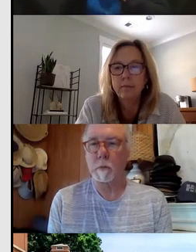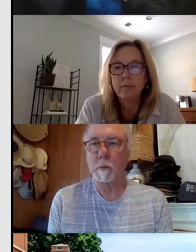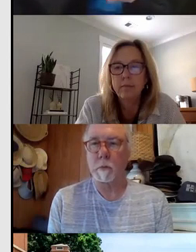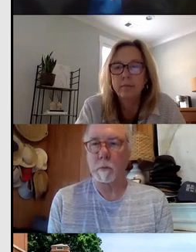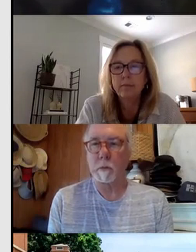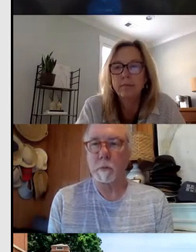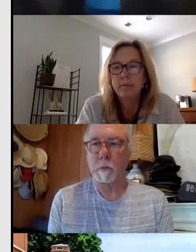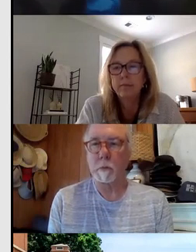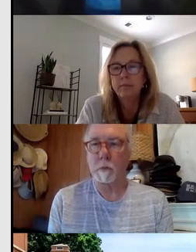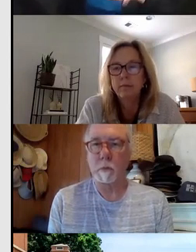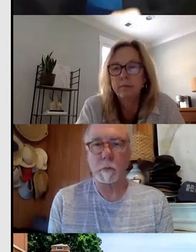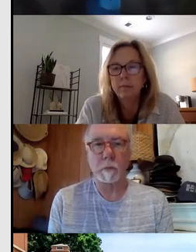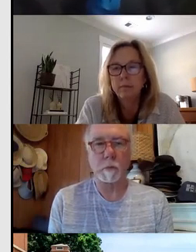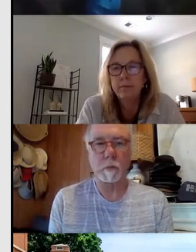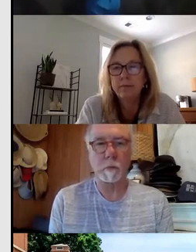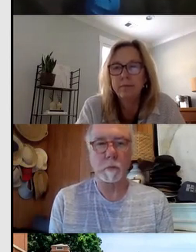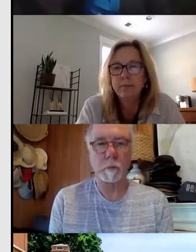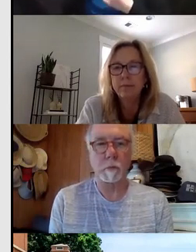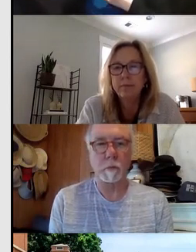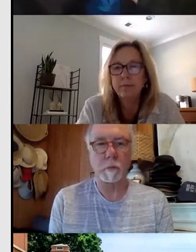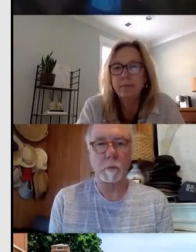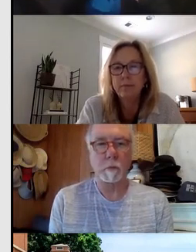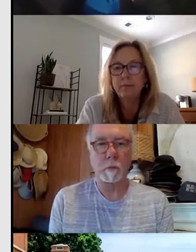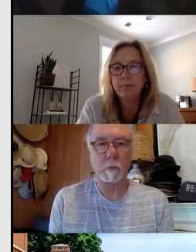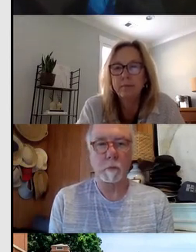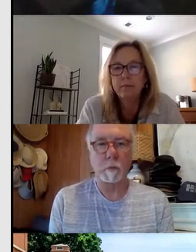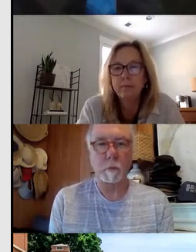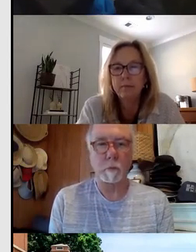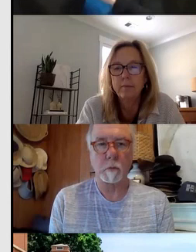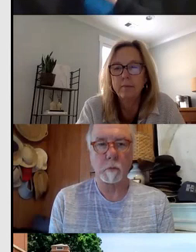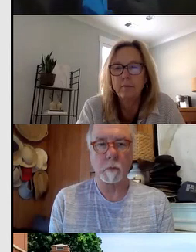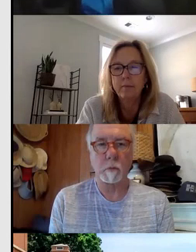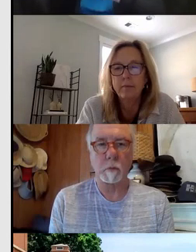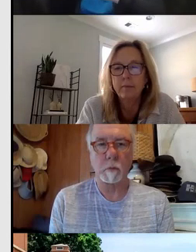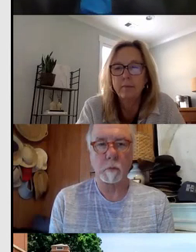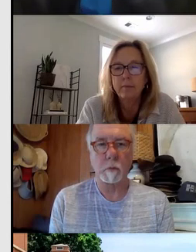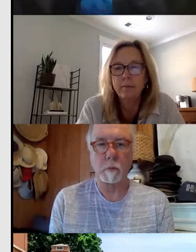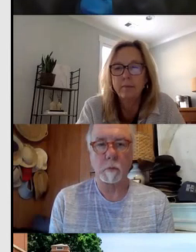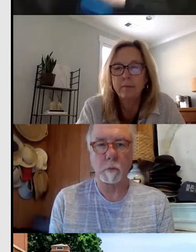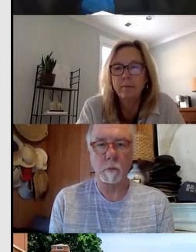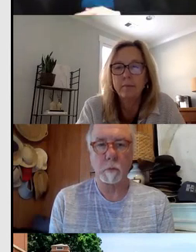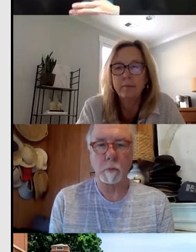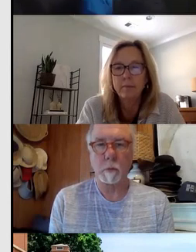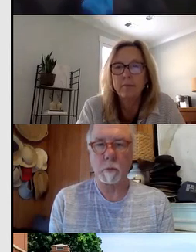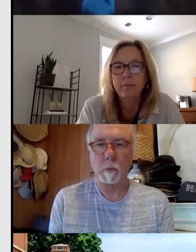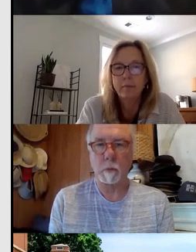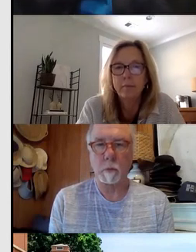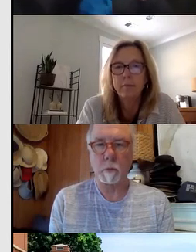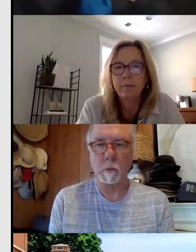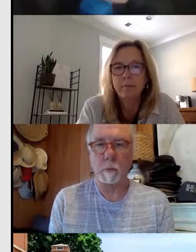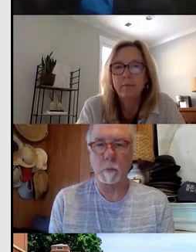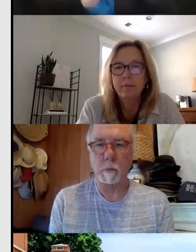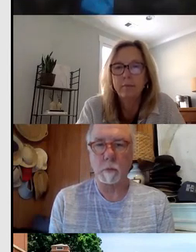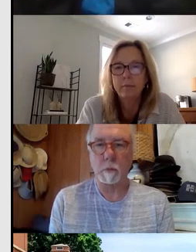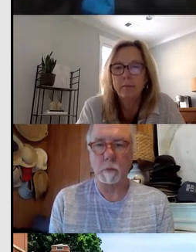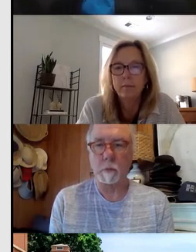areas. Now, again, the focus is new and expanded services by VR. So what are we doing in each of those areas? These plans actually